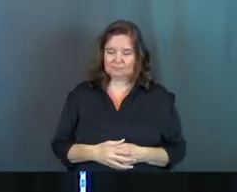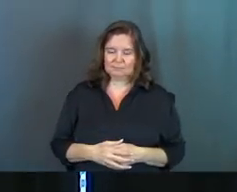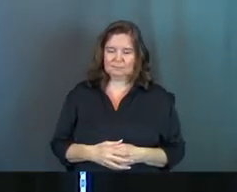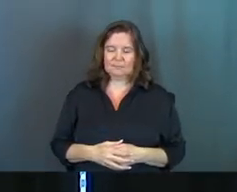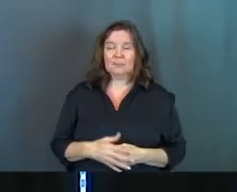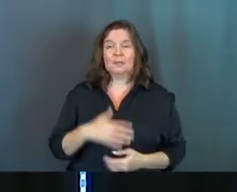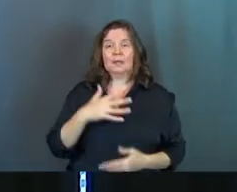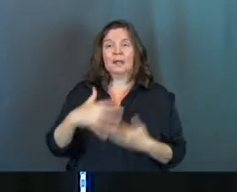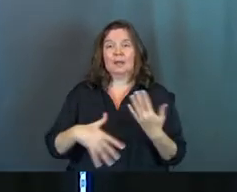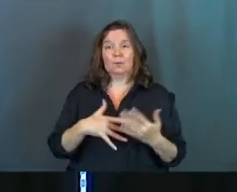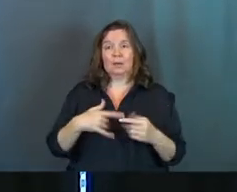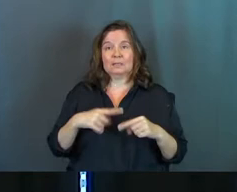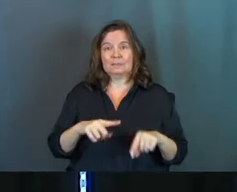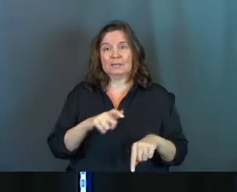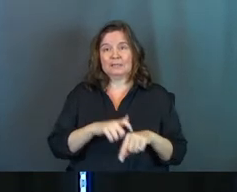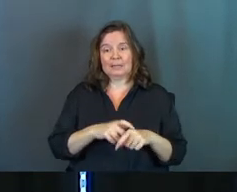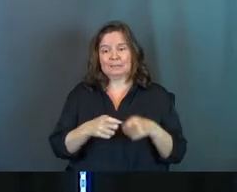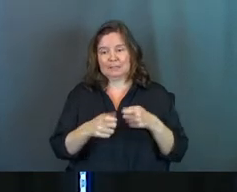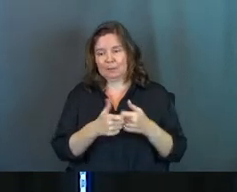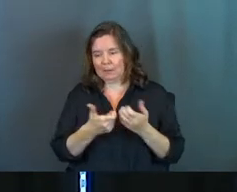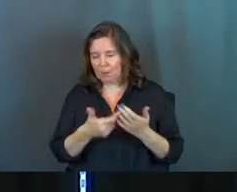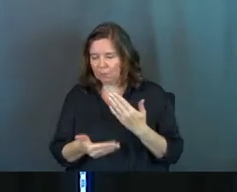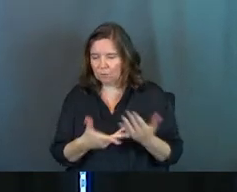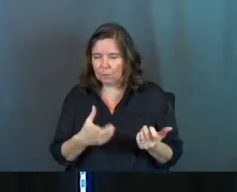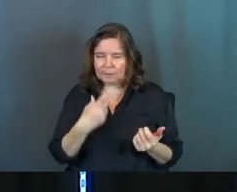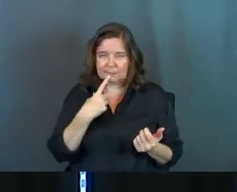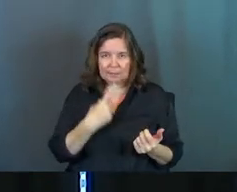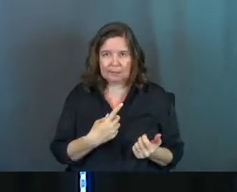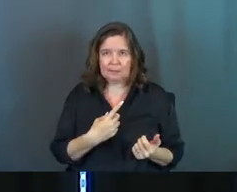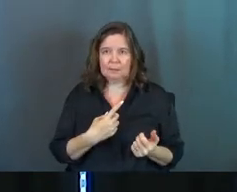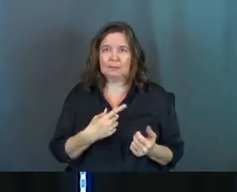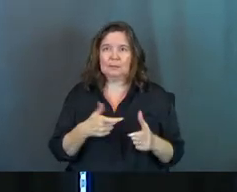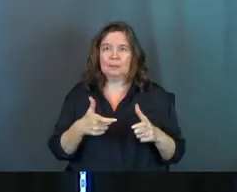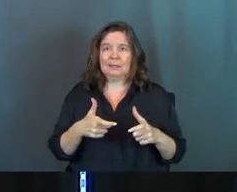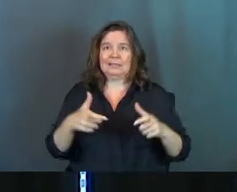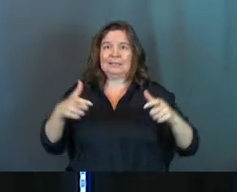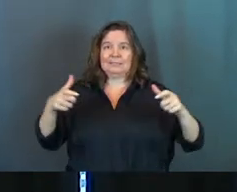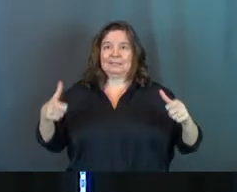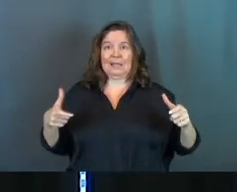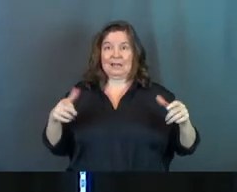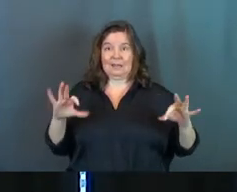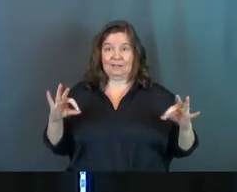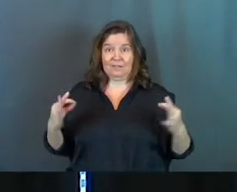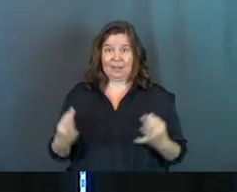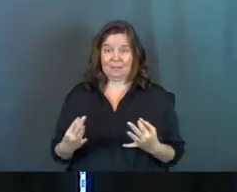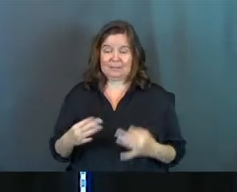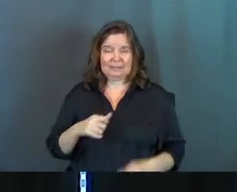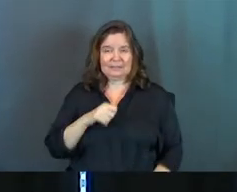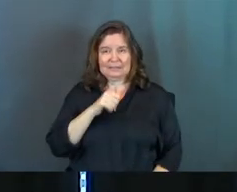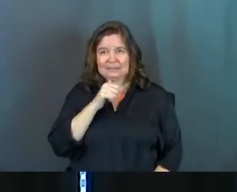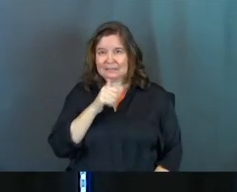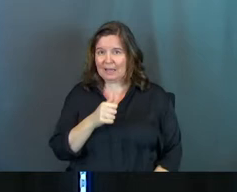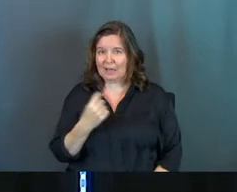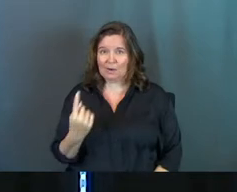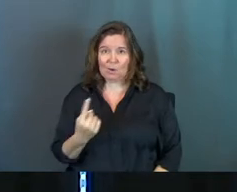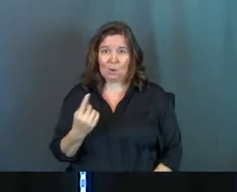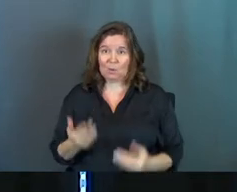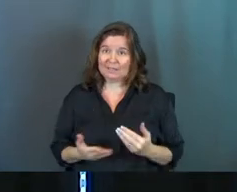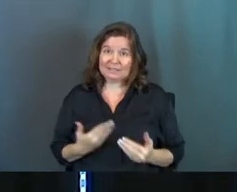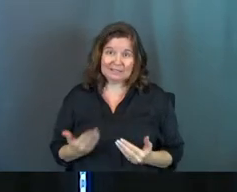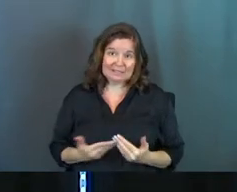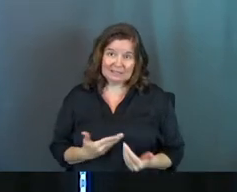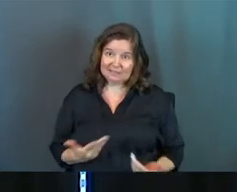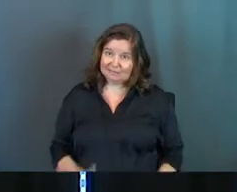Hanging out with, spending time with, dealing with, however you want to phrase it, extended family is not always